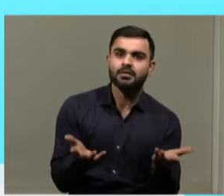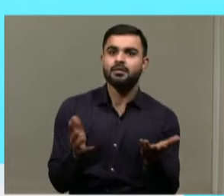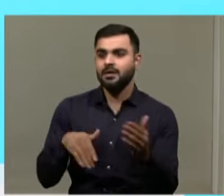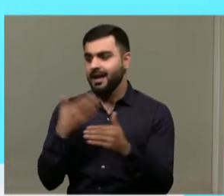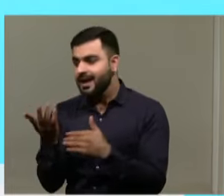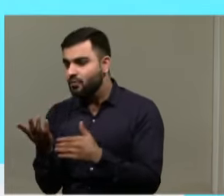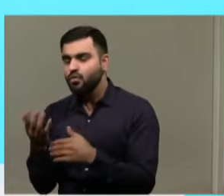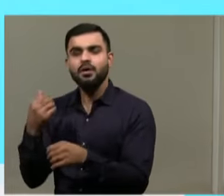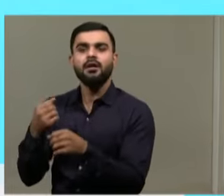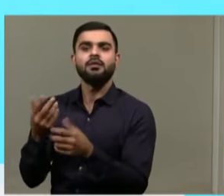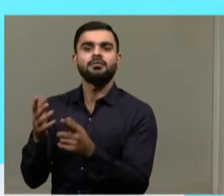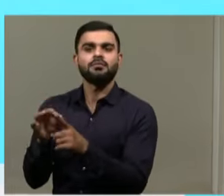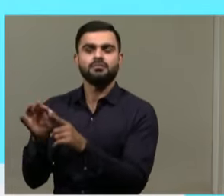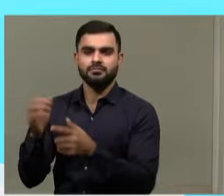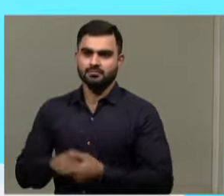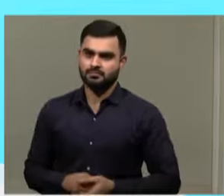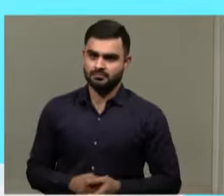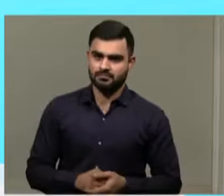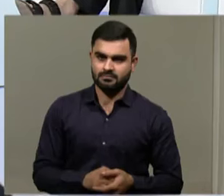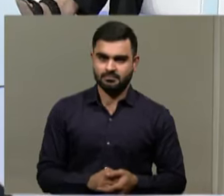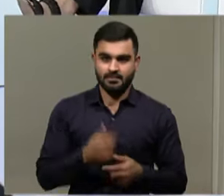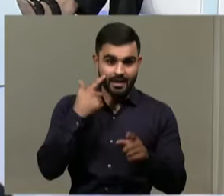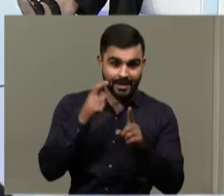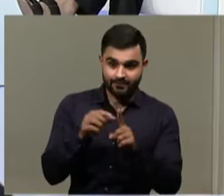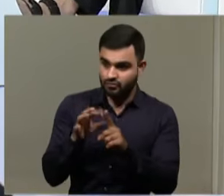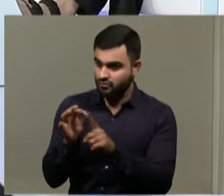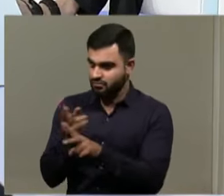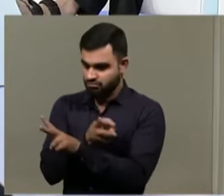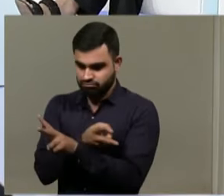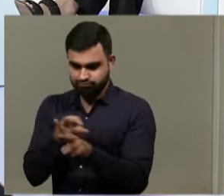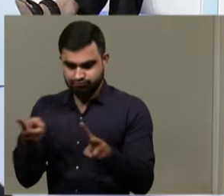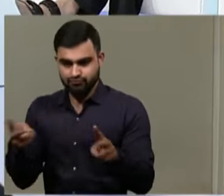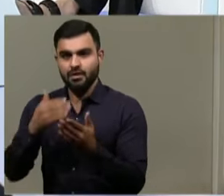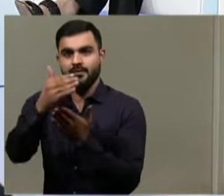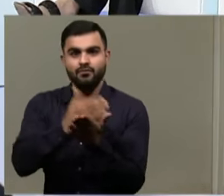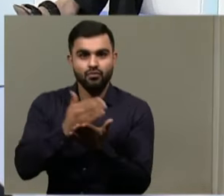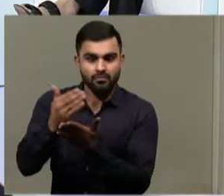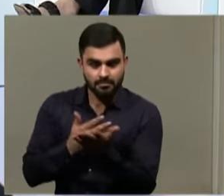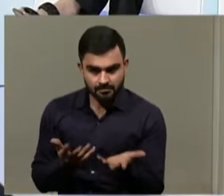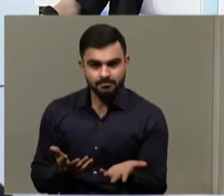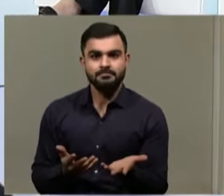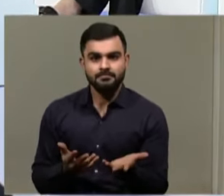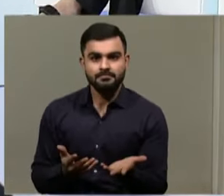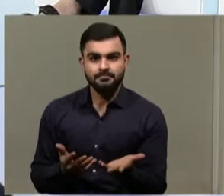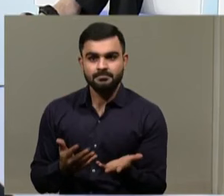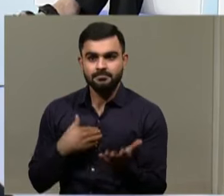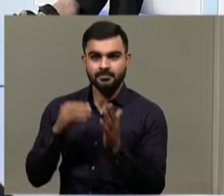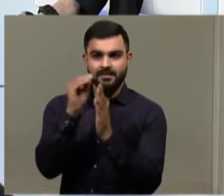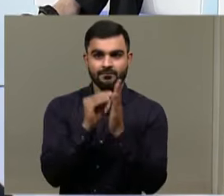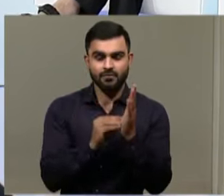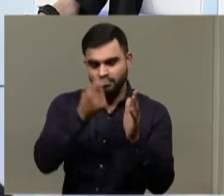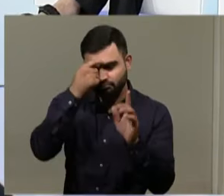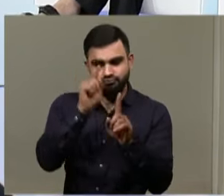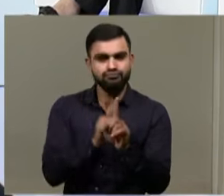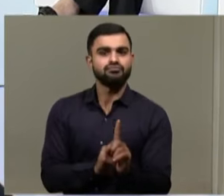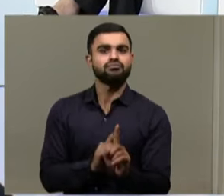housing, shelter. So, I have to say at NDTV we have done several, you know, programs and we've covered this issue quite